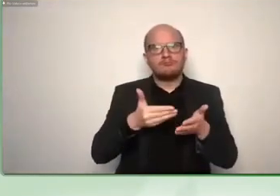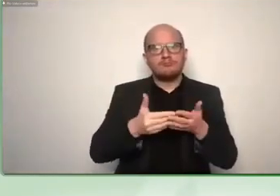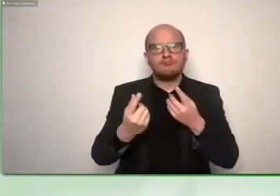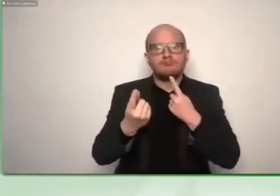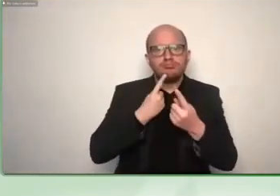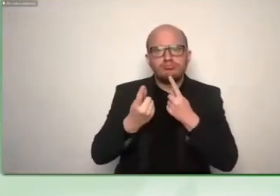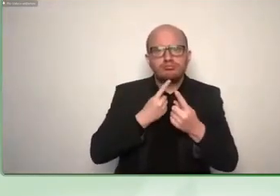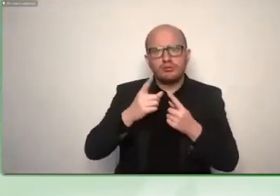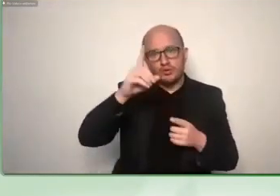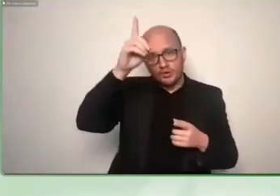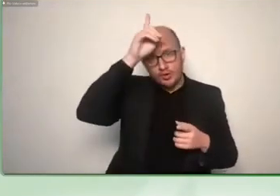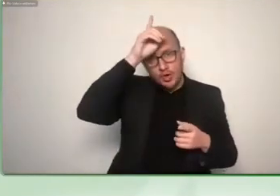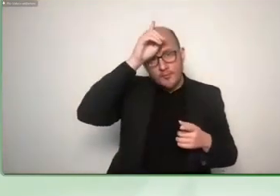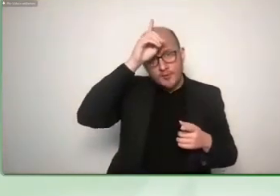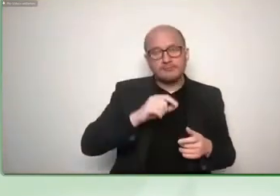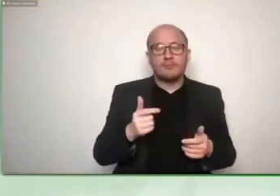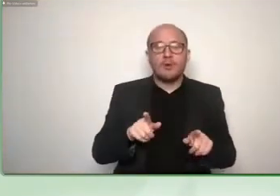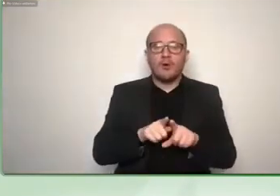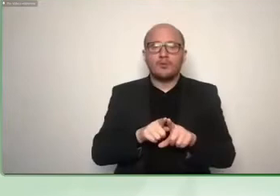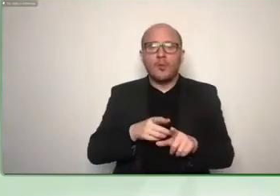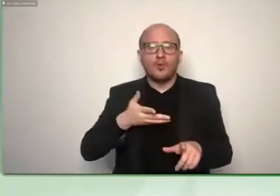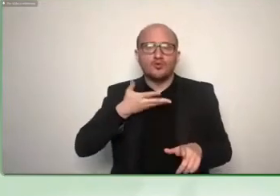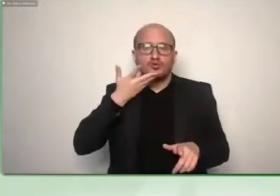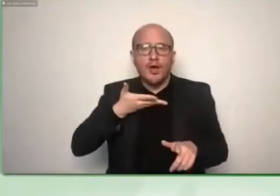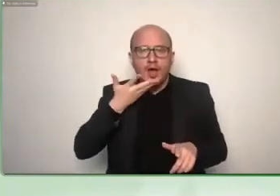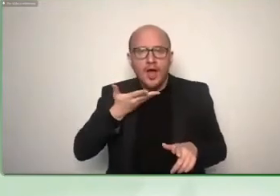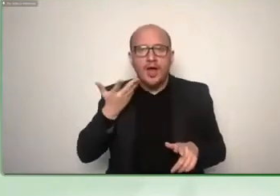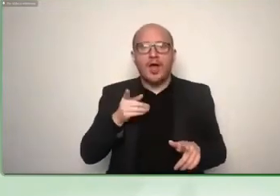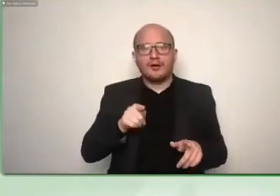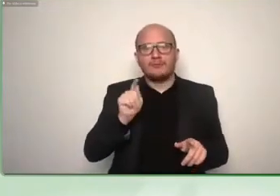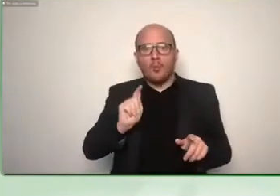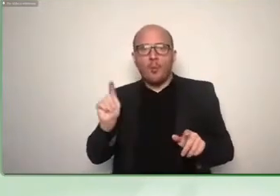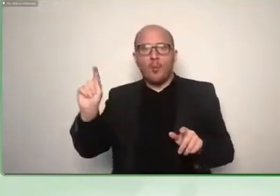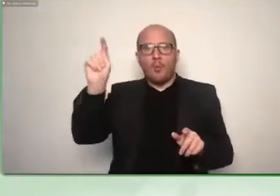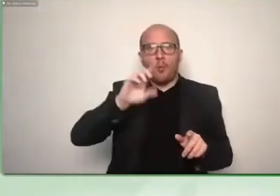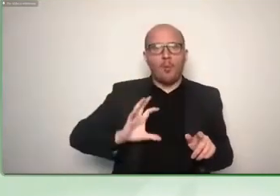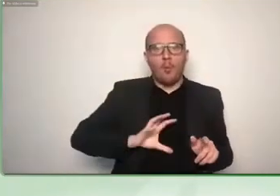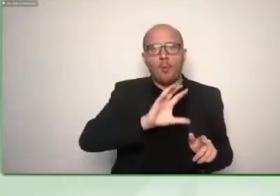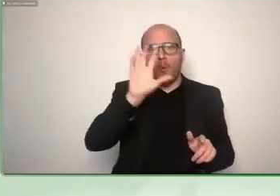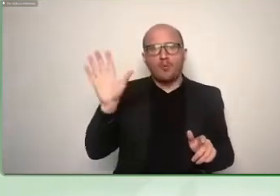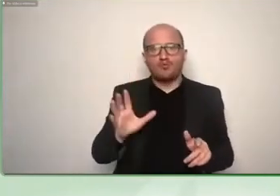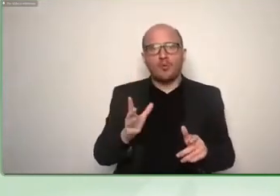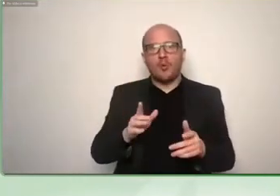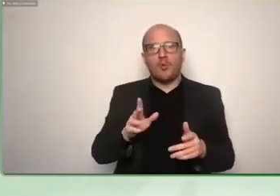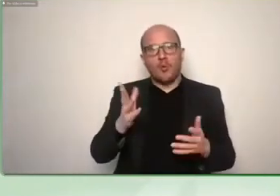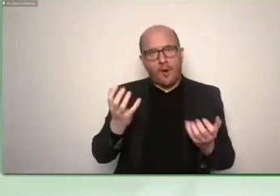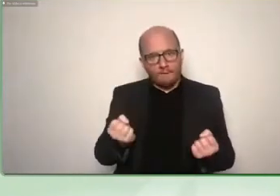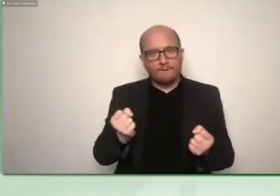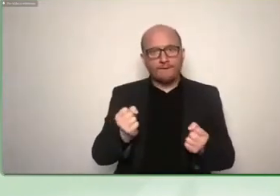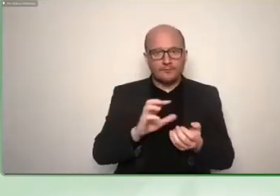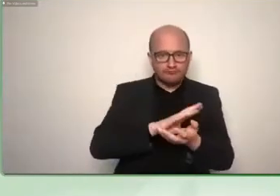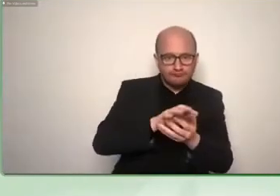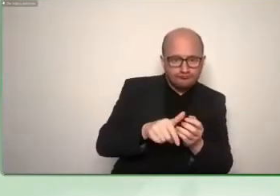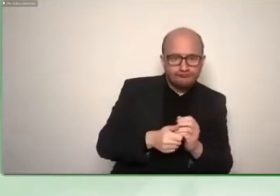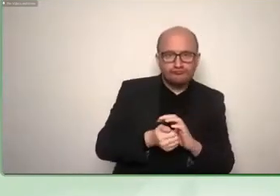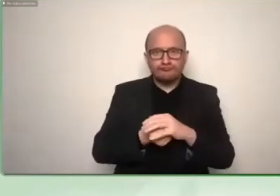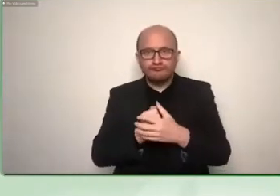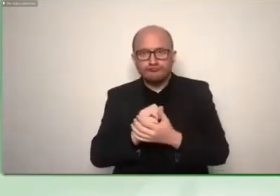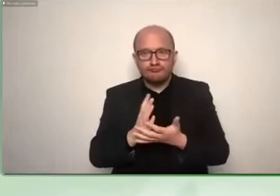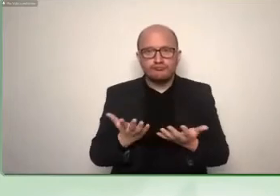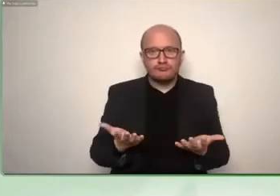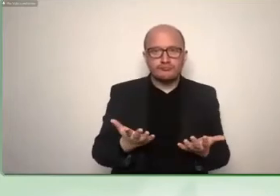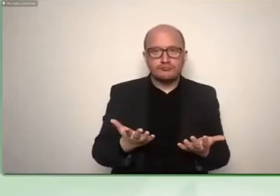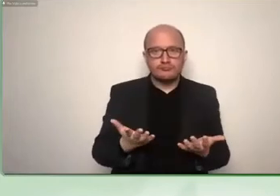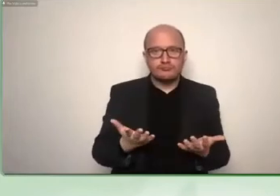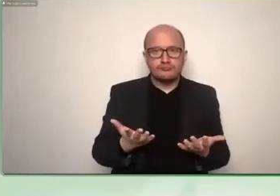um i discovered it and used it with my family because i myself i'm hearing